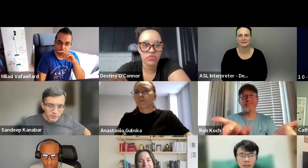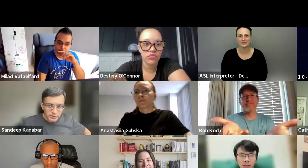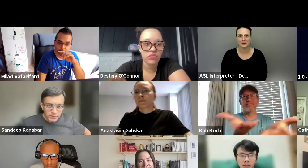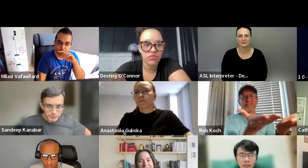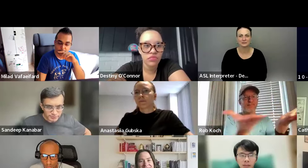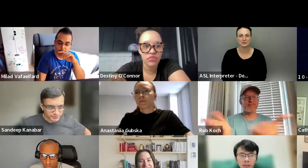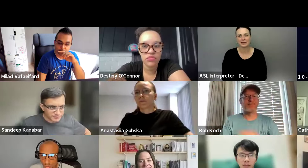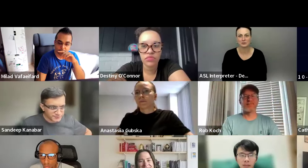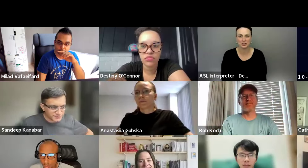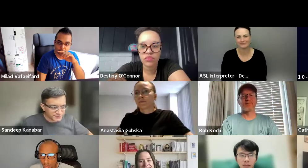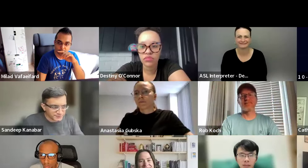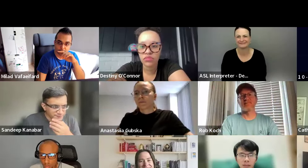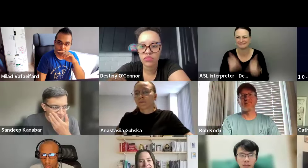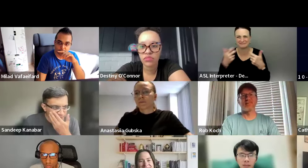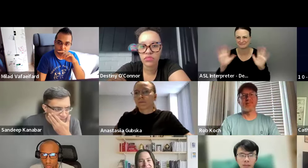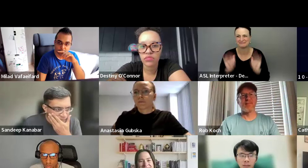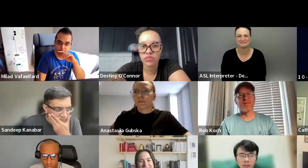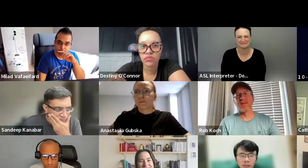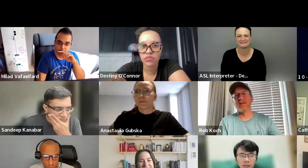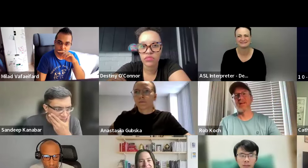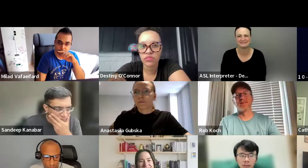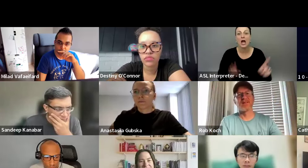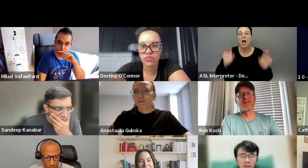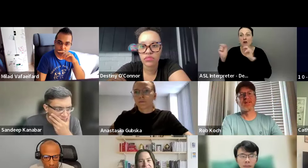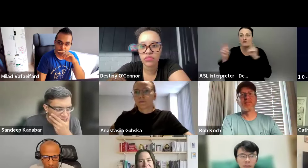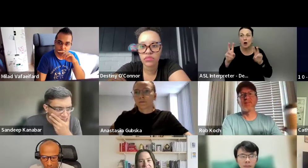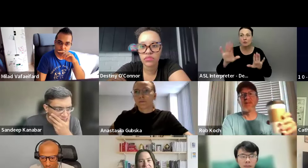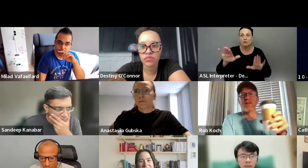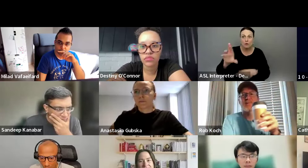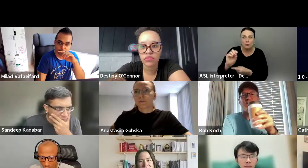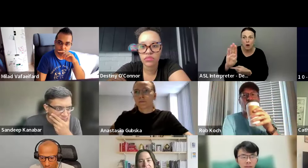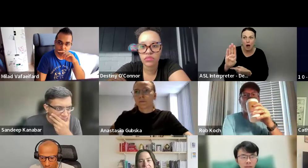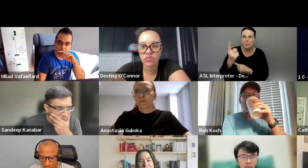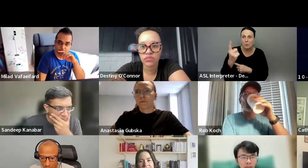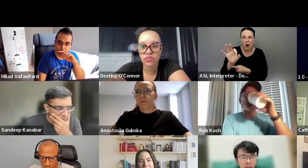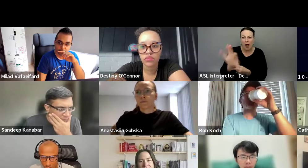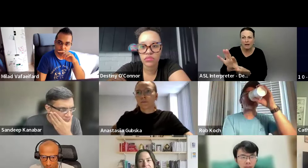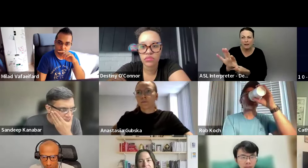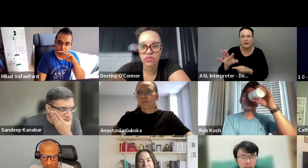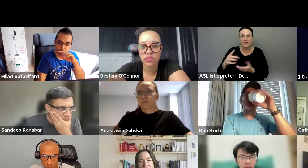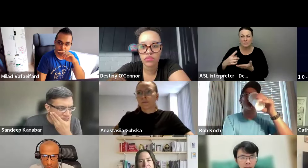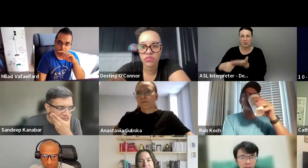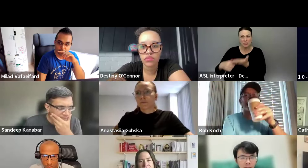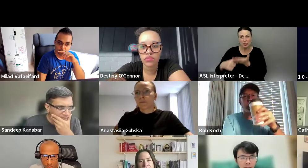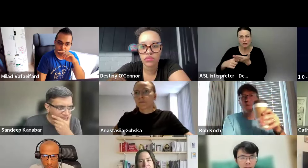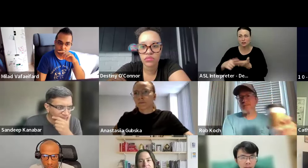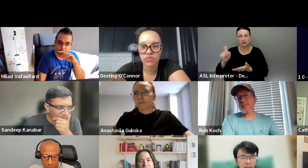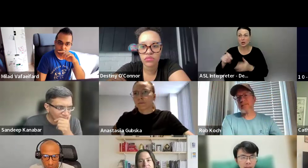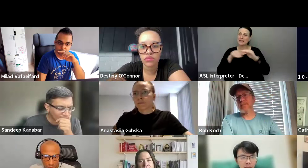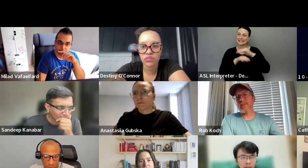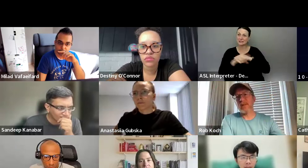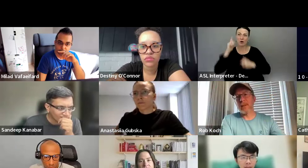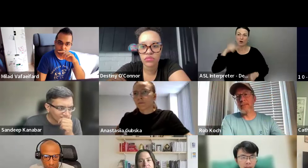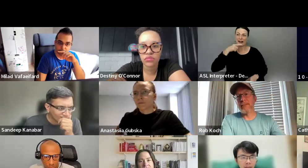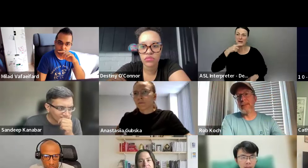Great. Okay. Yes. Switch. Uh, Rob, just one thing, uh, the conversation should also be accessible for